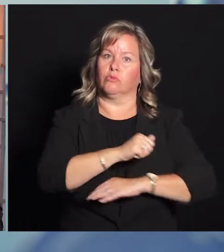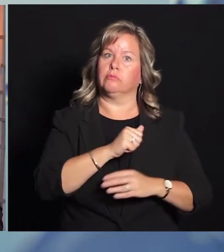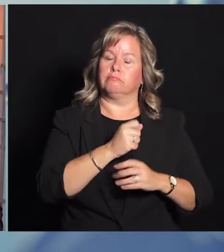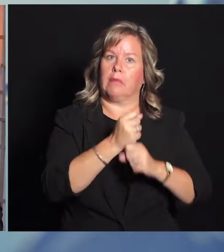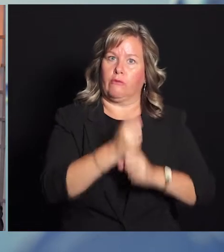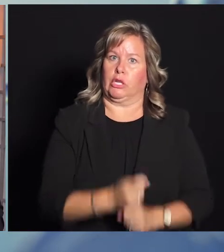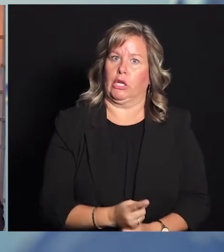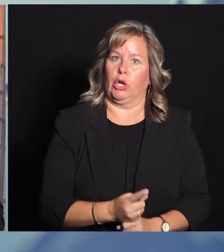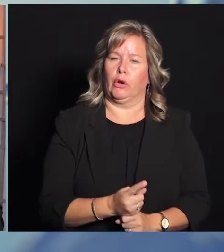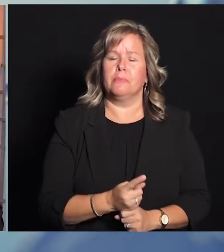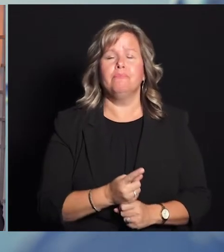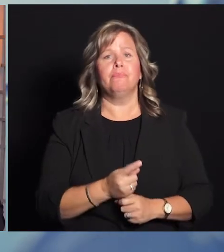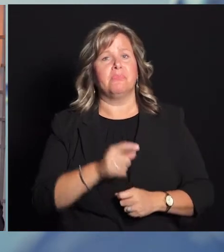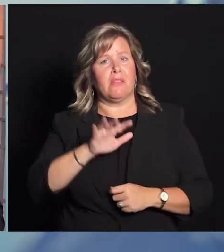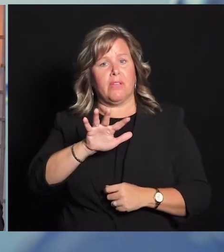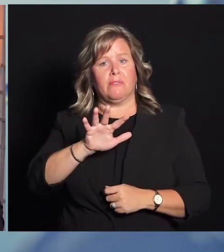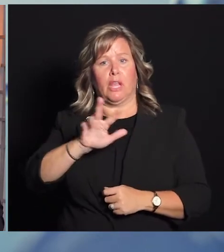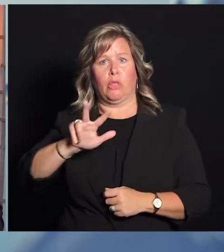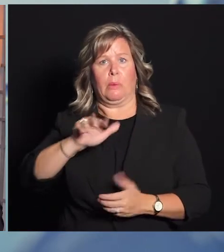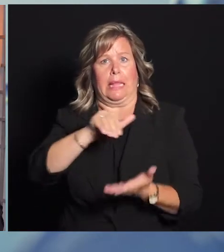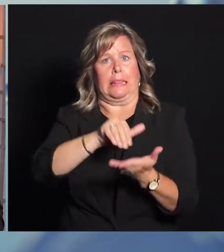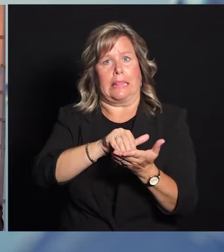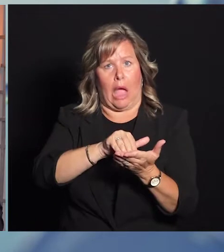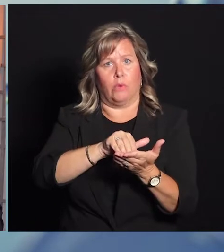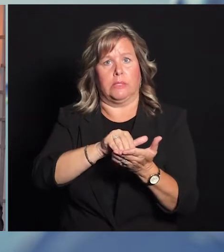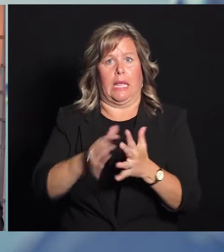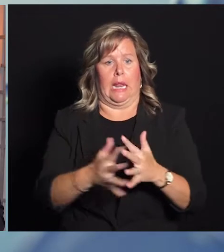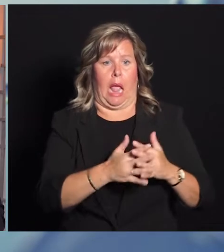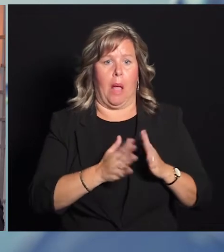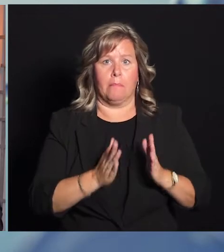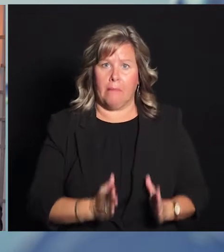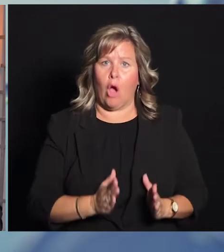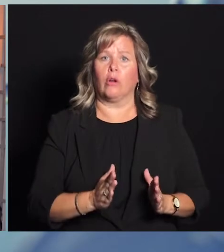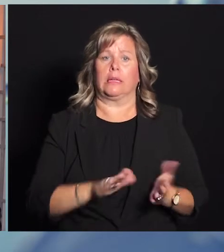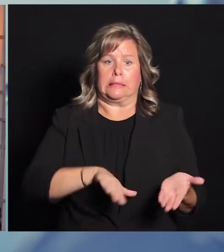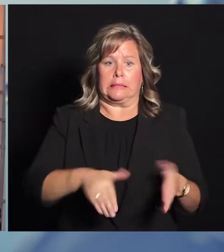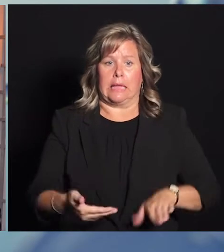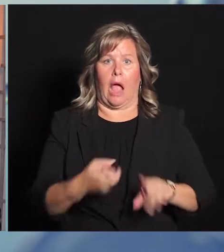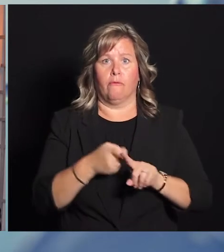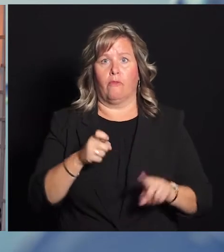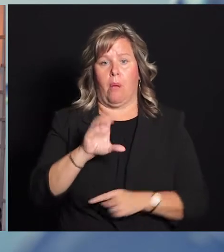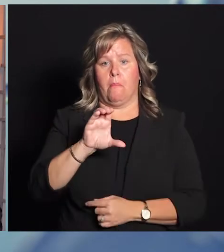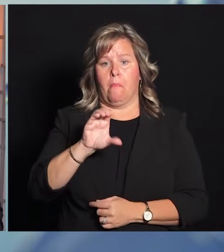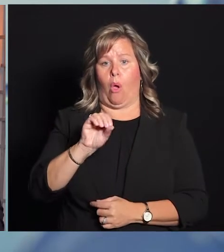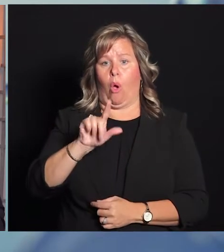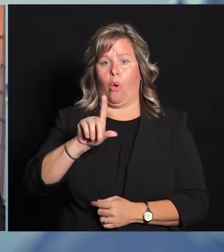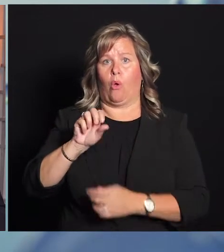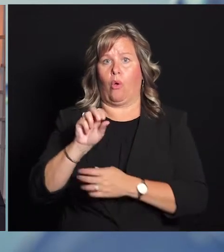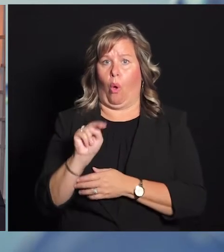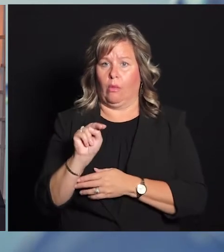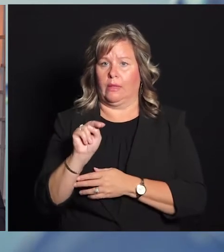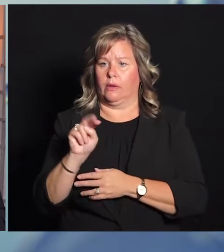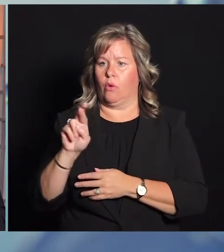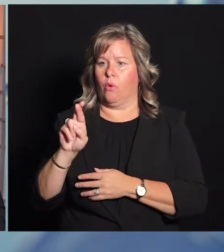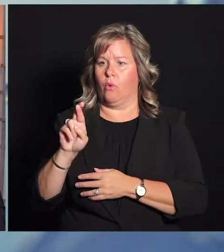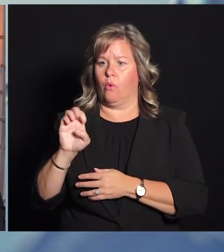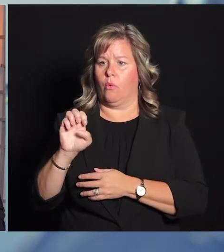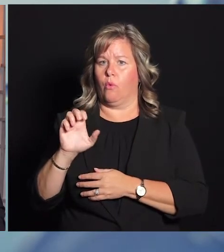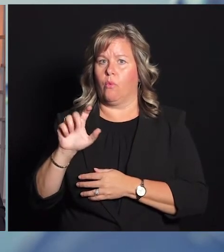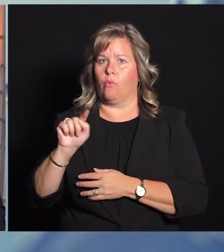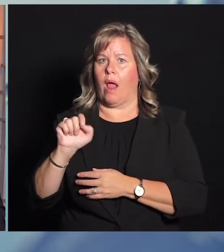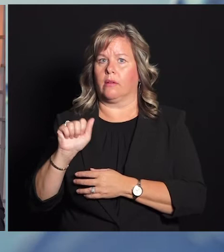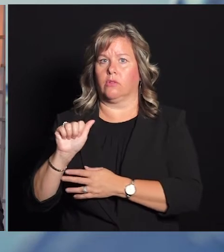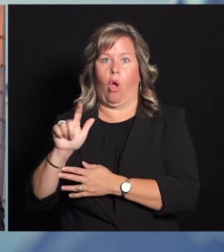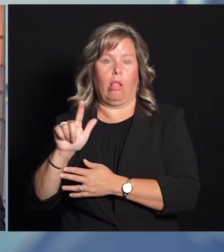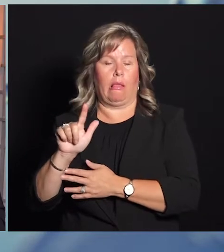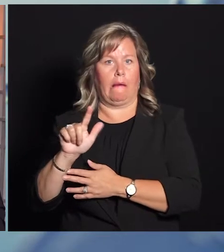Each year, approximately 53,000 Americans die of a colorectal cancer. And I think this